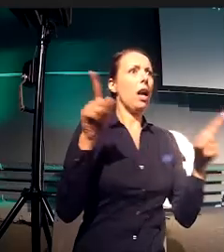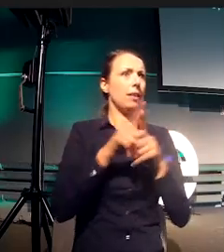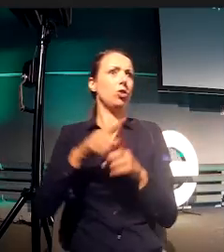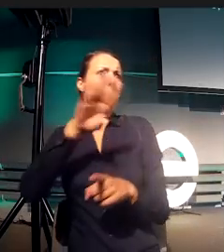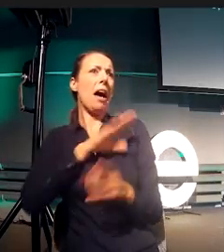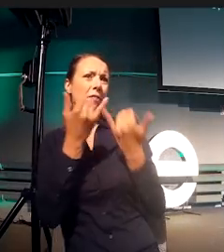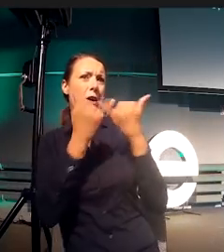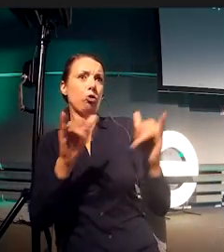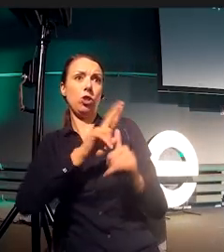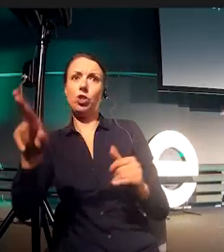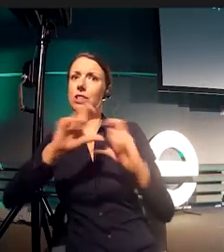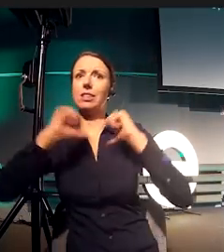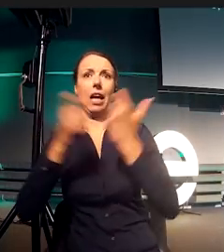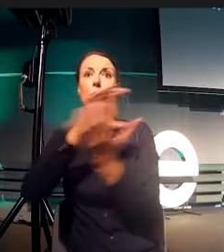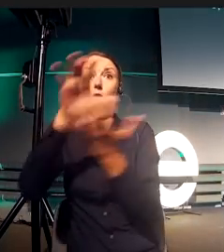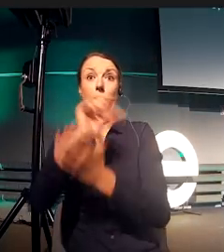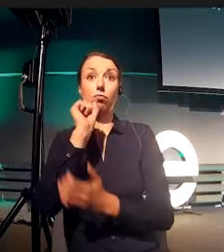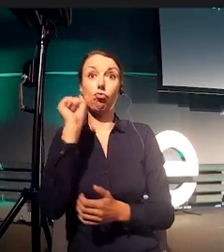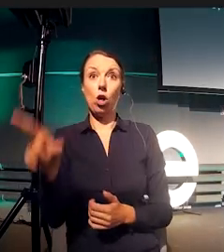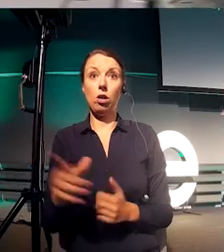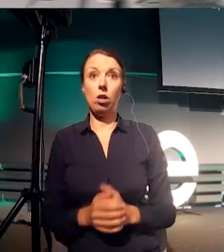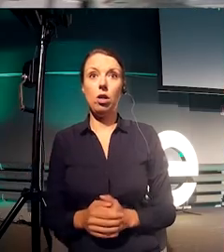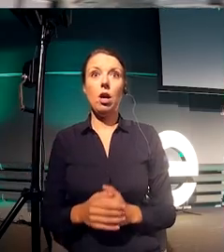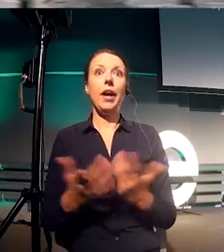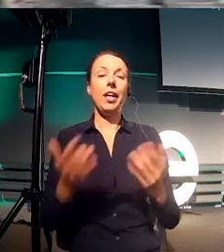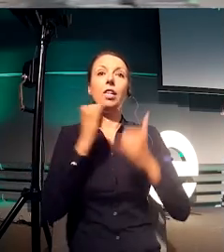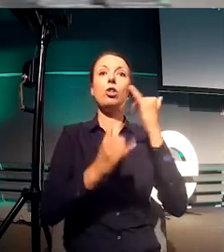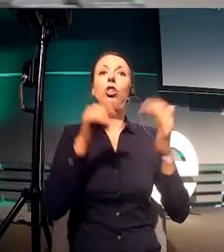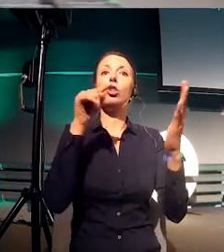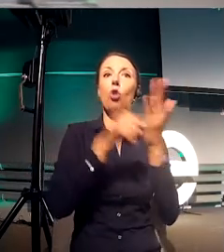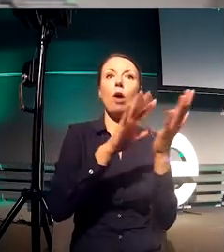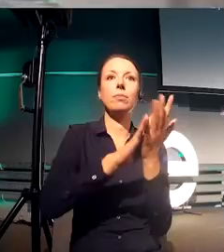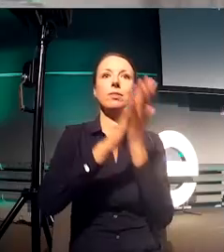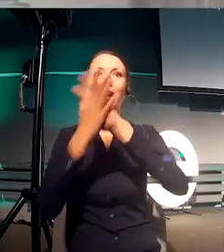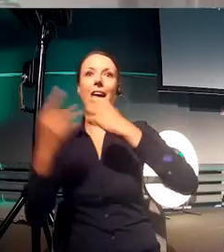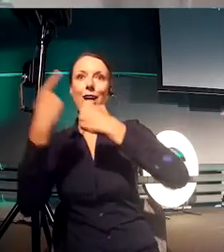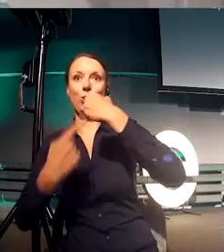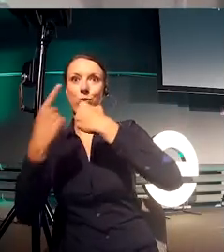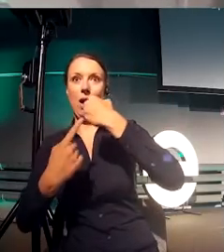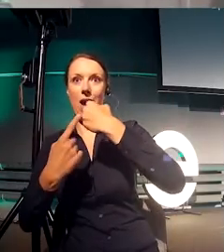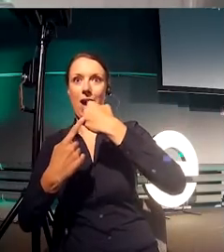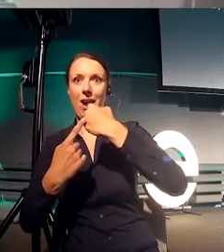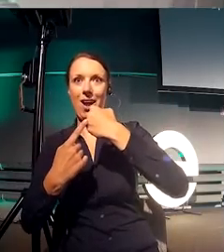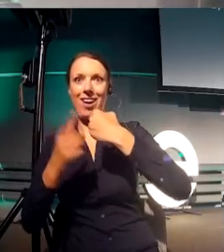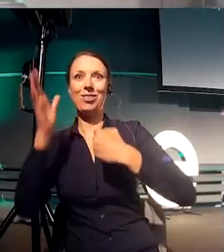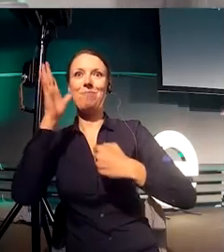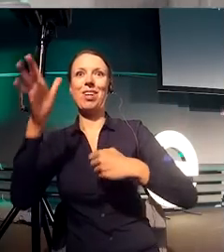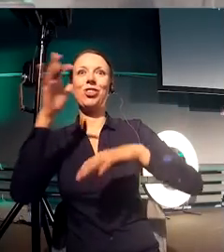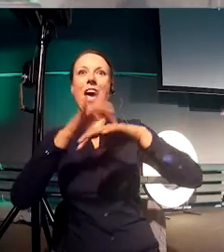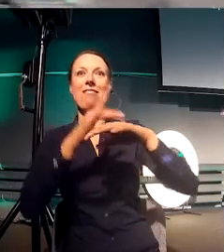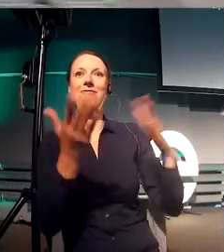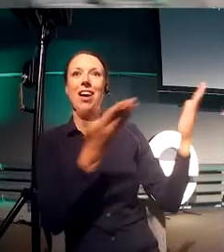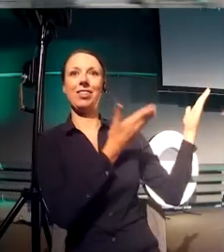translate this into a number, this is what happens. This is the Fibonacci sequence. And how does it work?